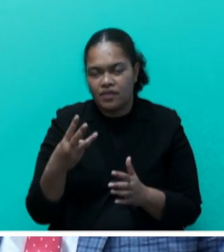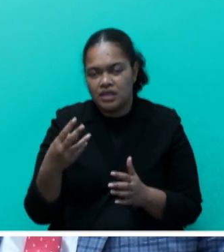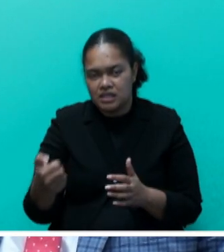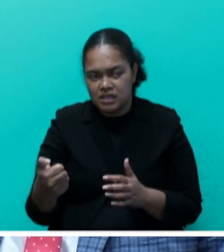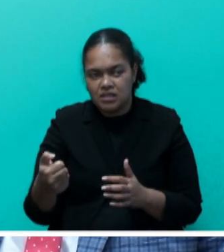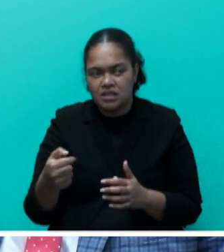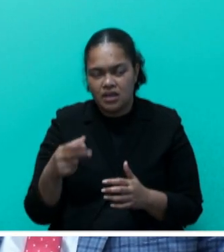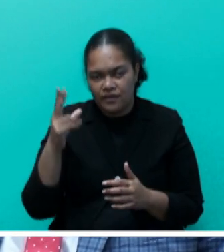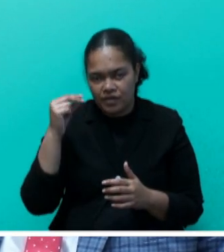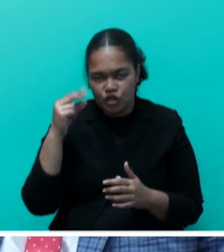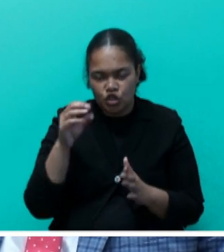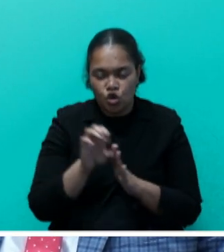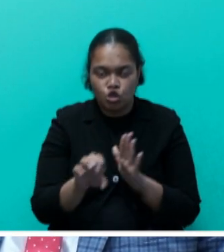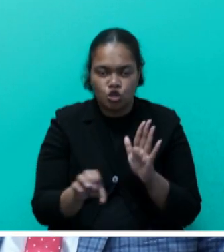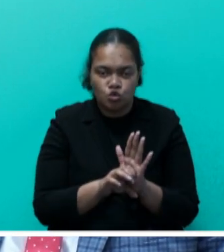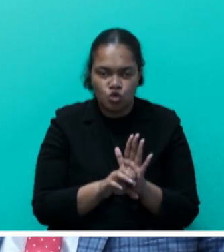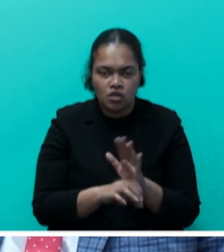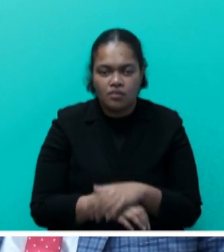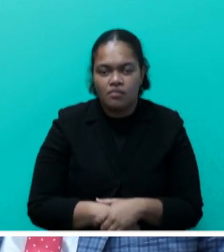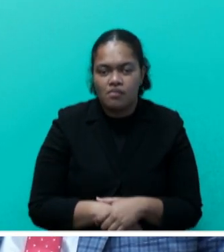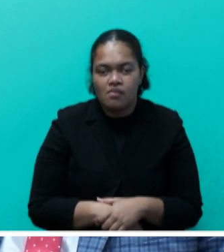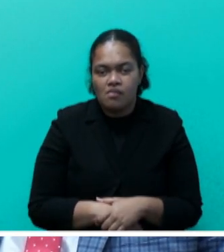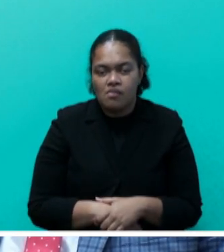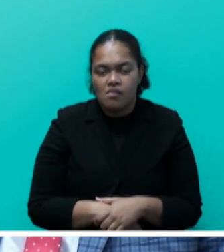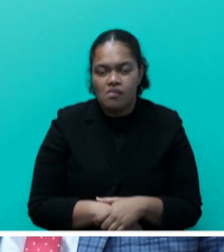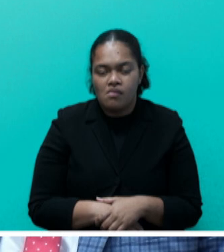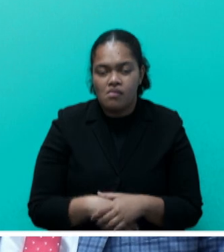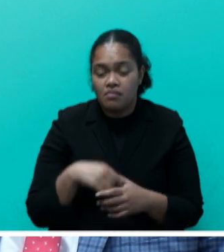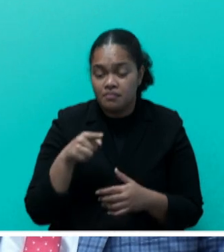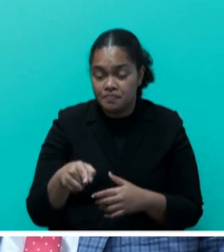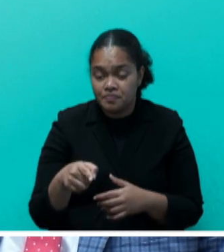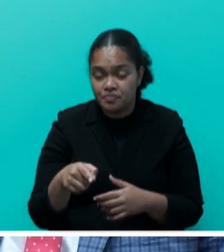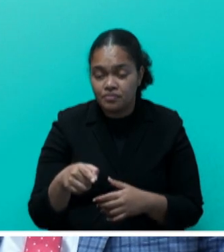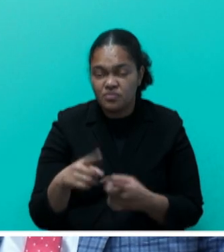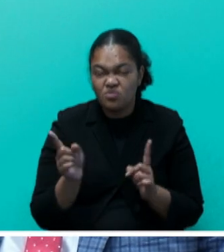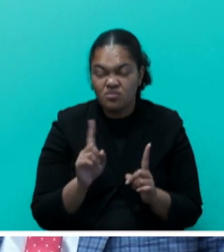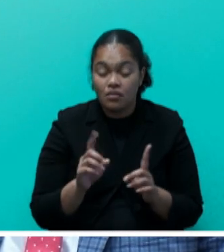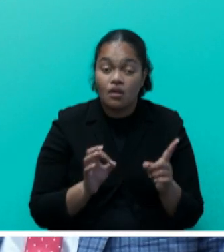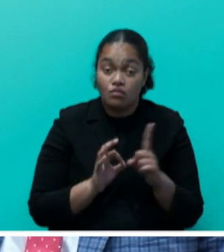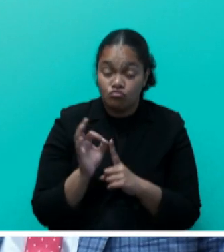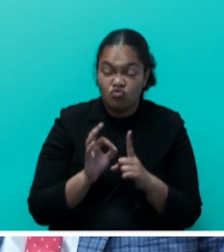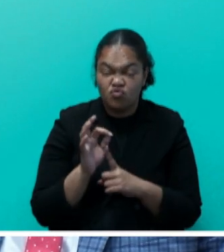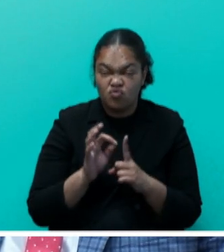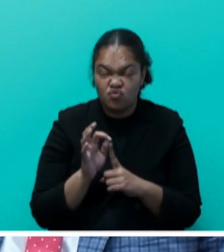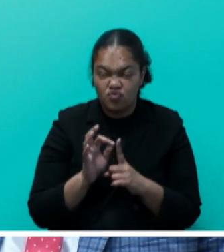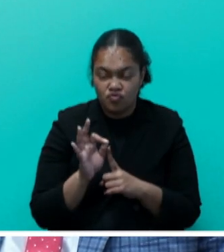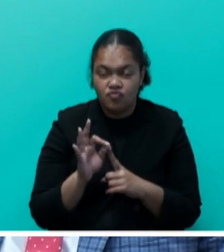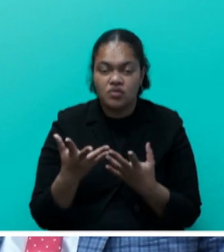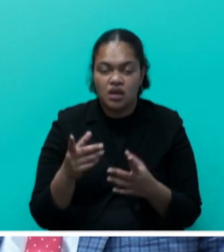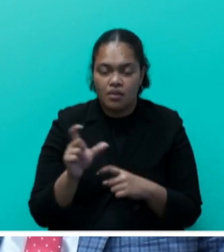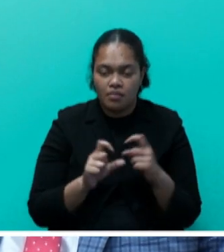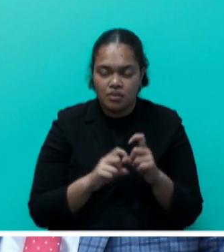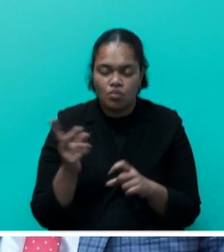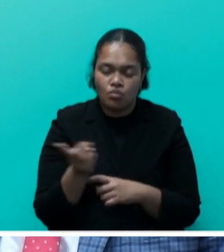Fiji government constitution. The significant investment is focused on improving redundancy and capacity of both